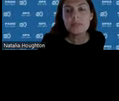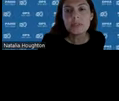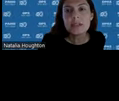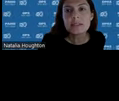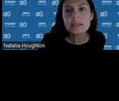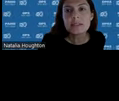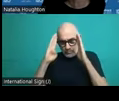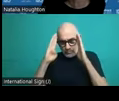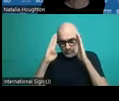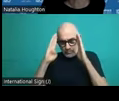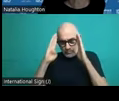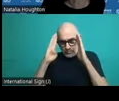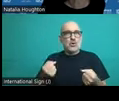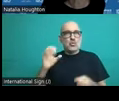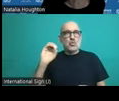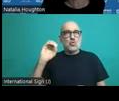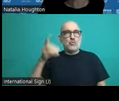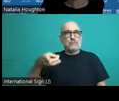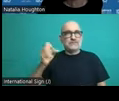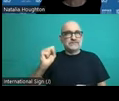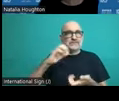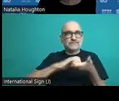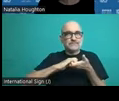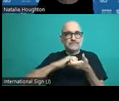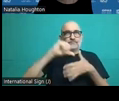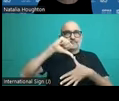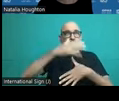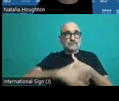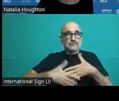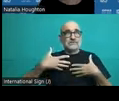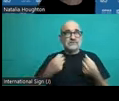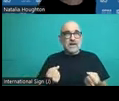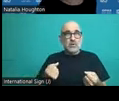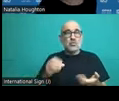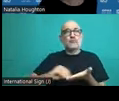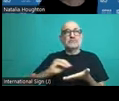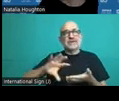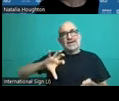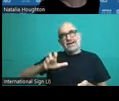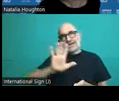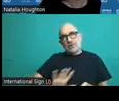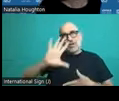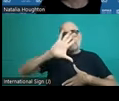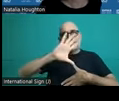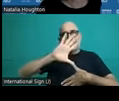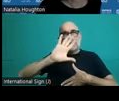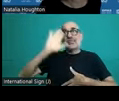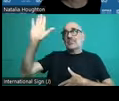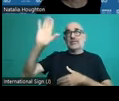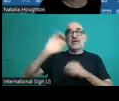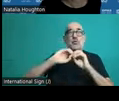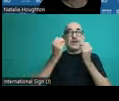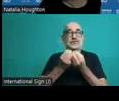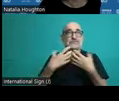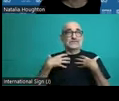America's regional office of the World Health Organization, World WTO Ernesto, Dr. Ernesto Bascal. Ernesto, over to